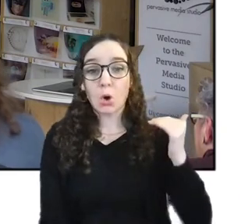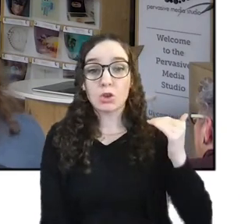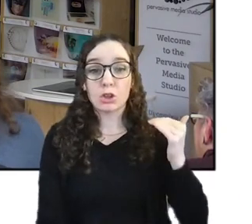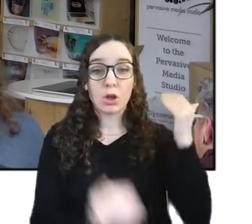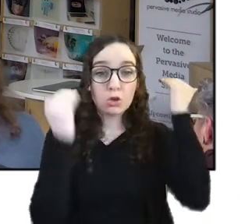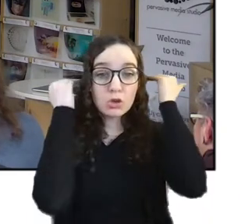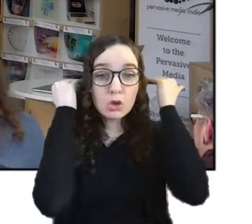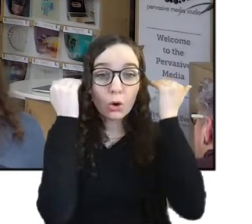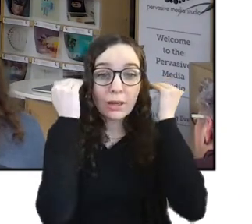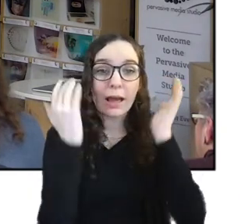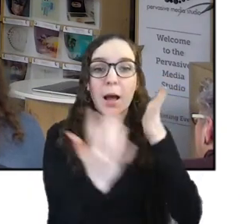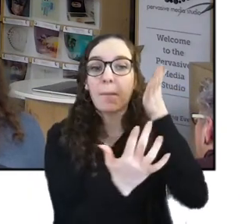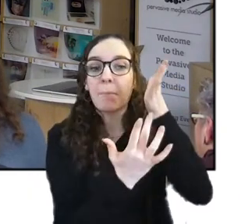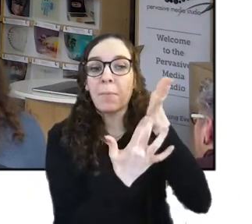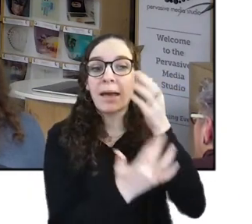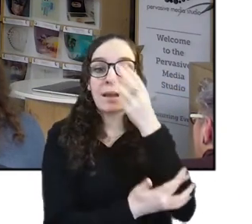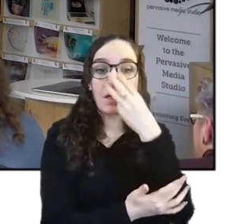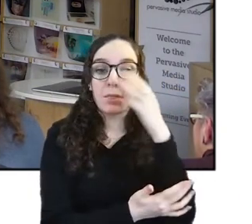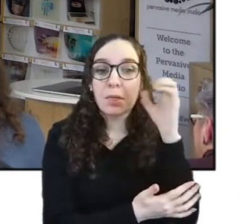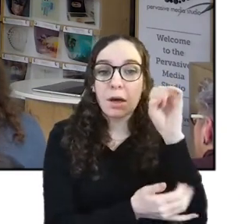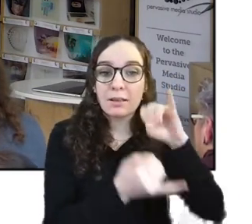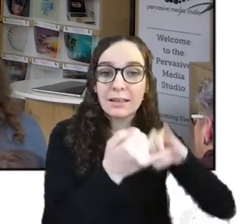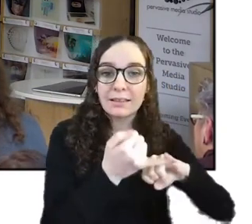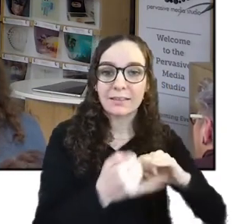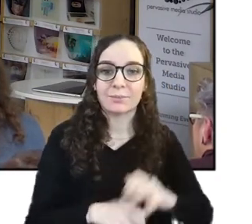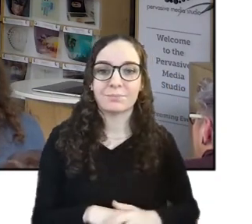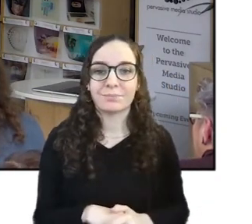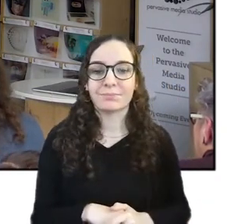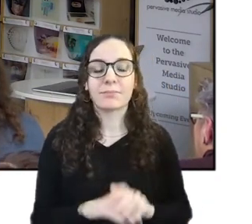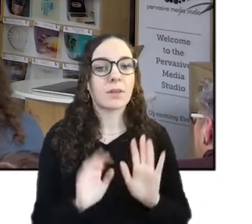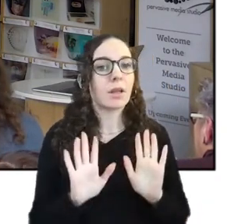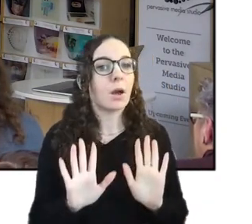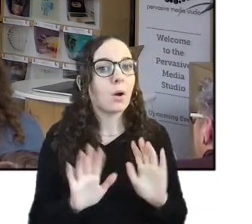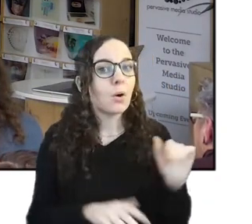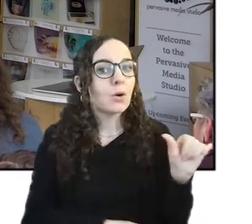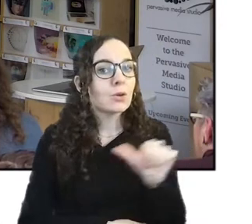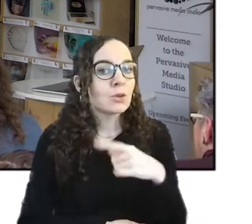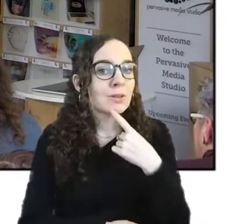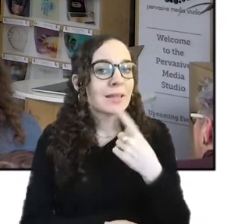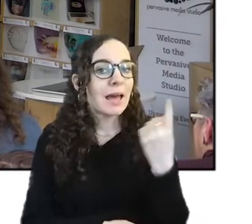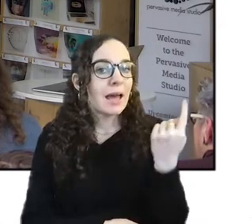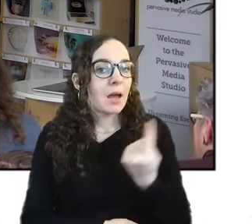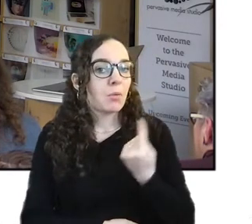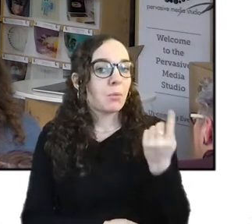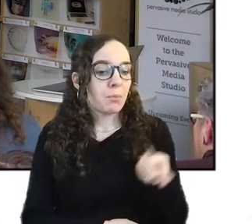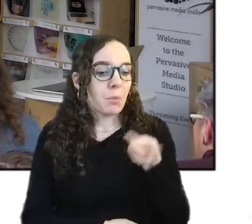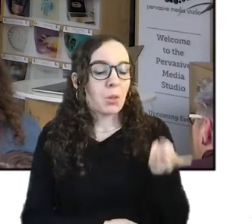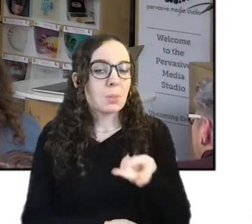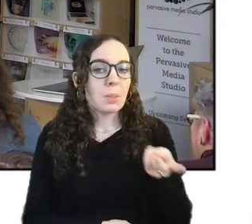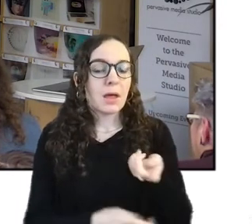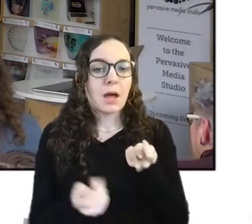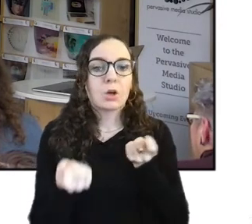Oh yes, I didn't mention that we're both control shift producers and before we get going with brilliant artists Chloe and Julia today